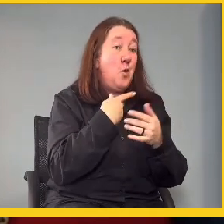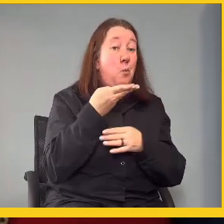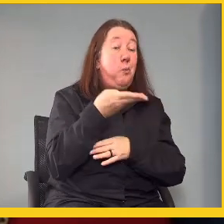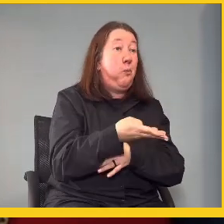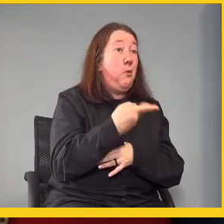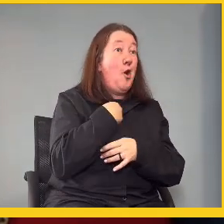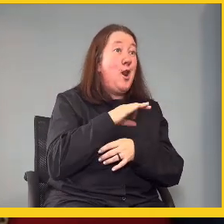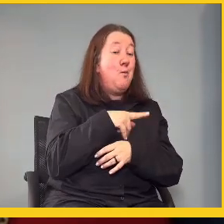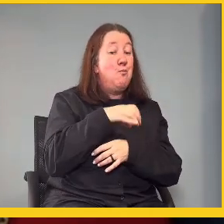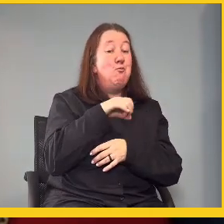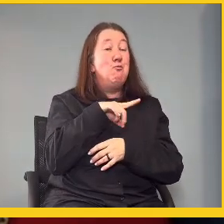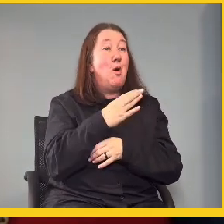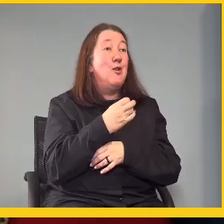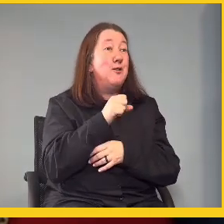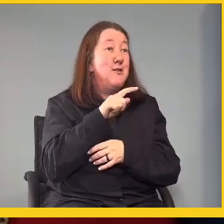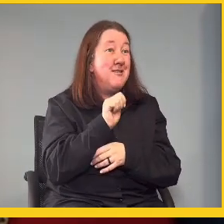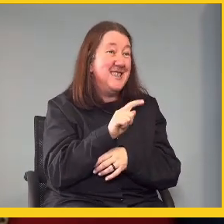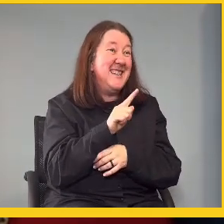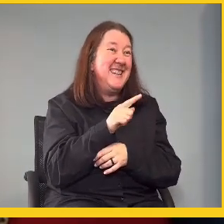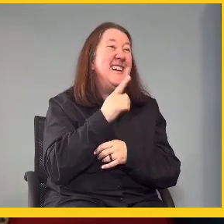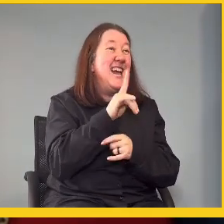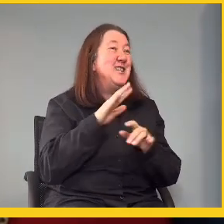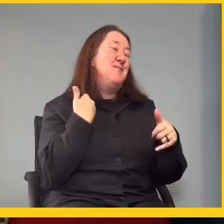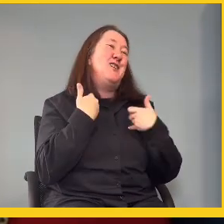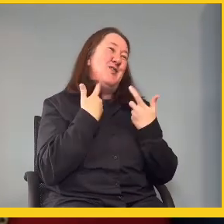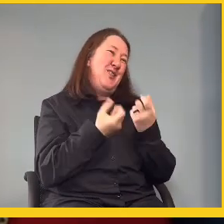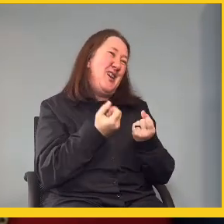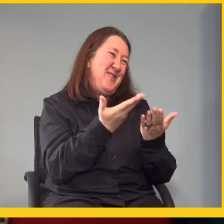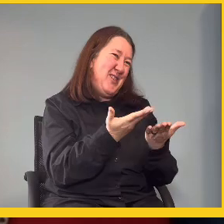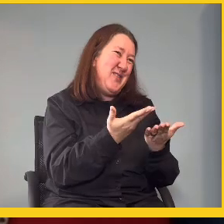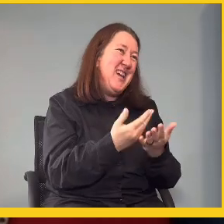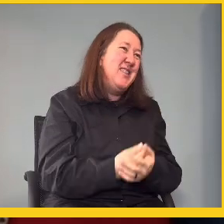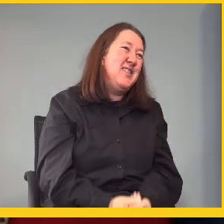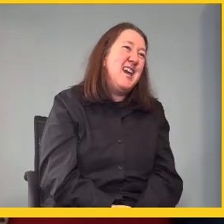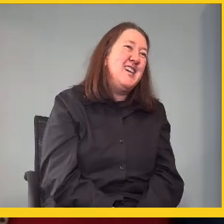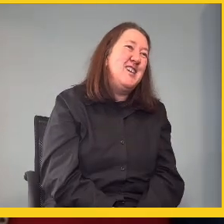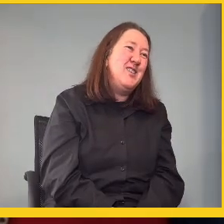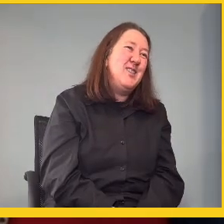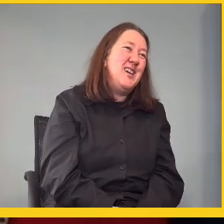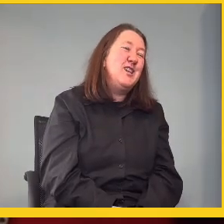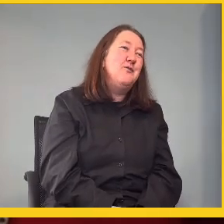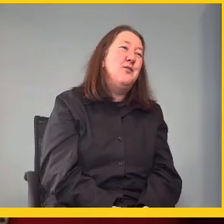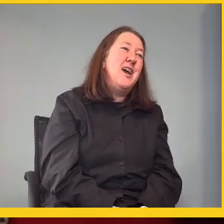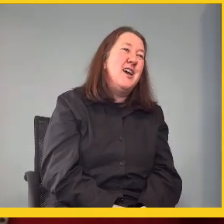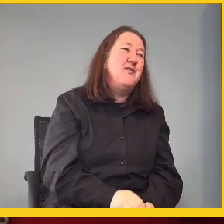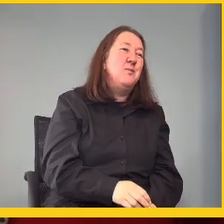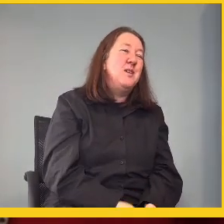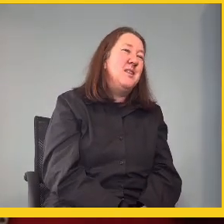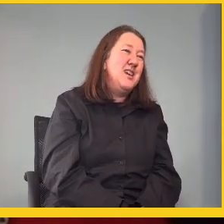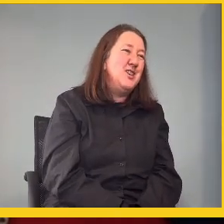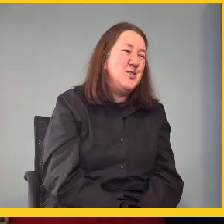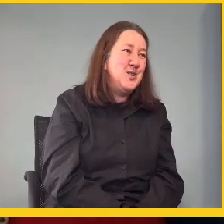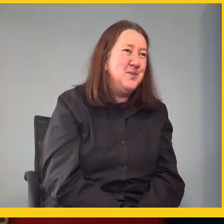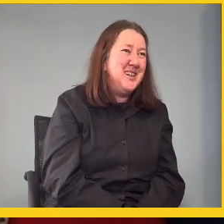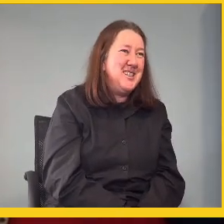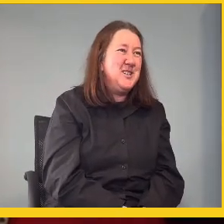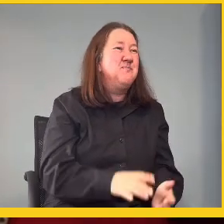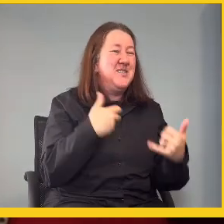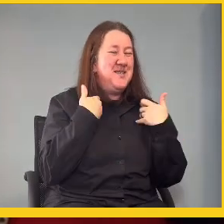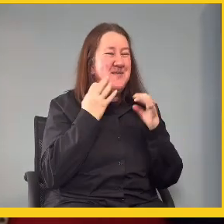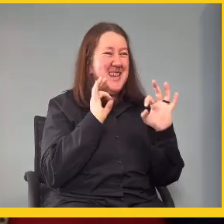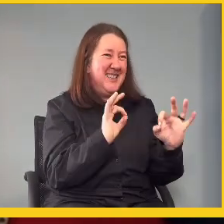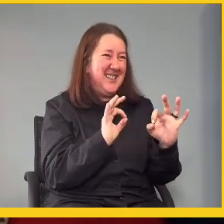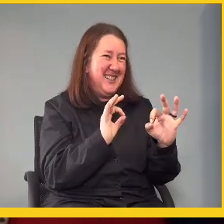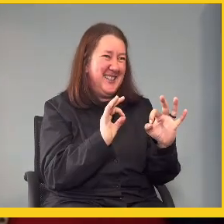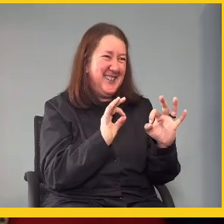our podcast. It's been a joy to have you. It's been great. Thank you so much. Thank having me. Thank you so It's a